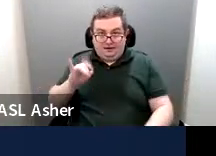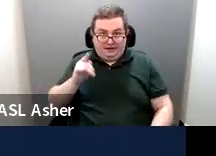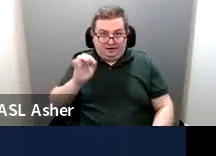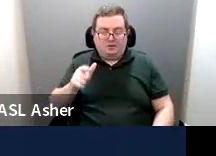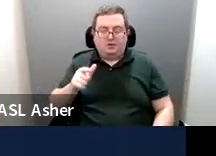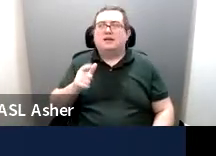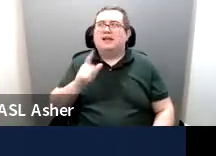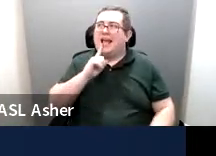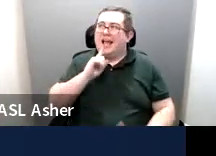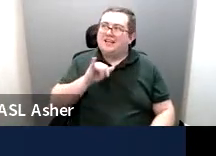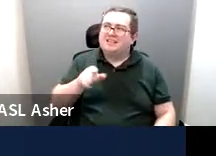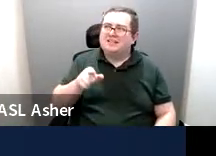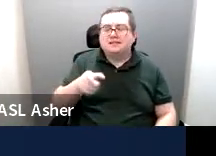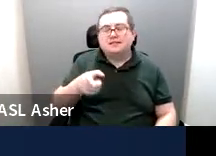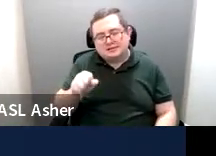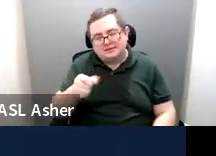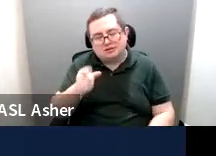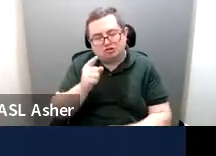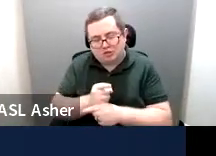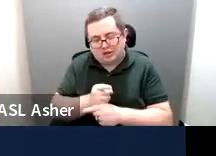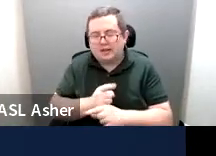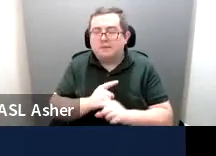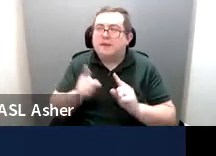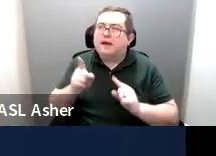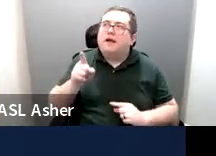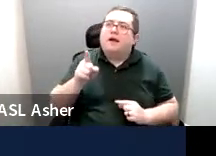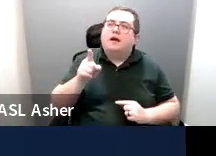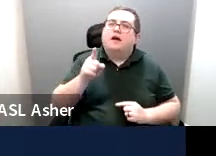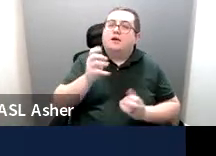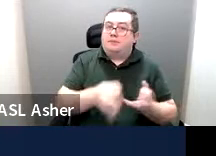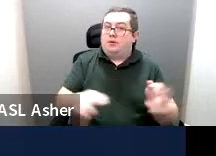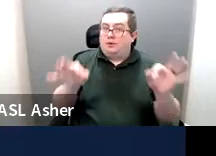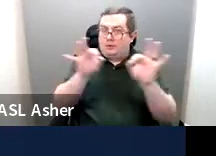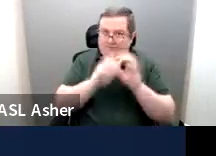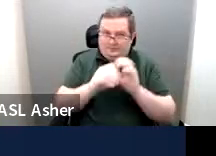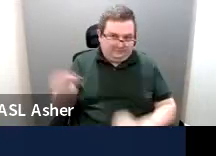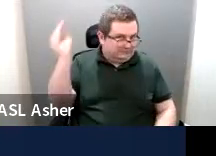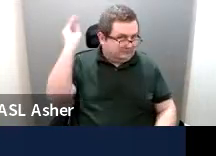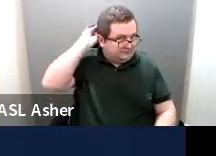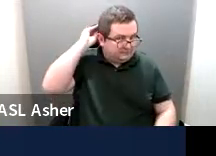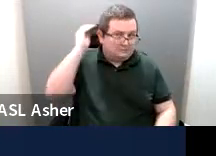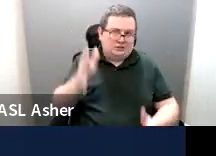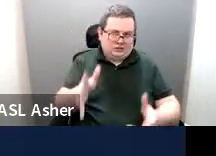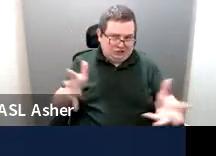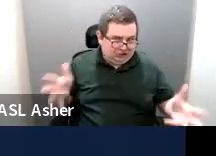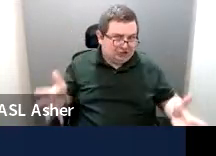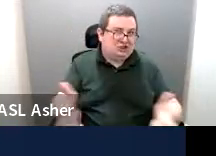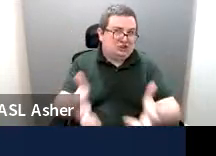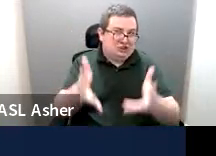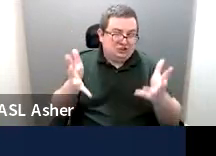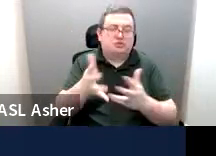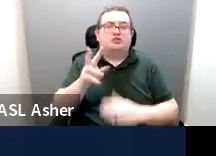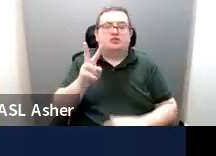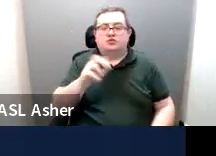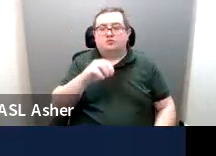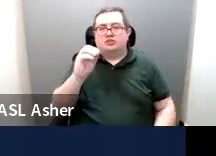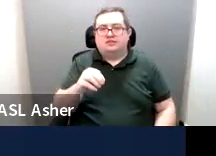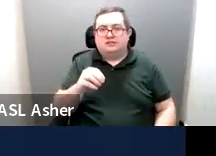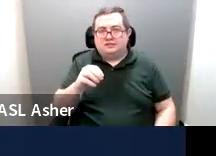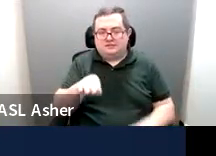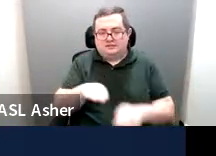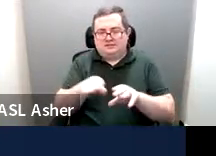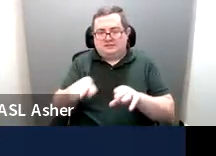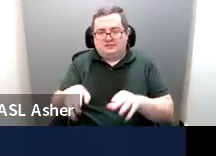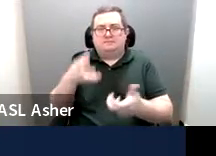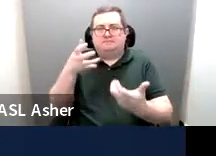answer is that is correct. But what's going to be very important is we do encourage you really beating that 2% slope in the